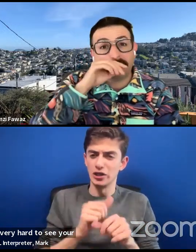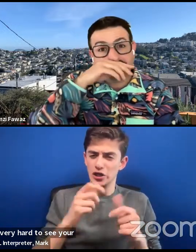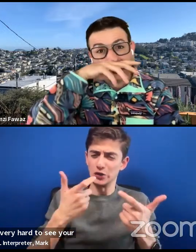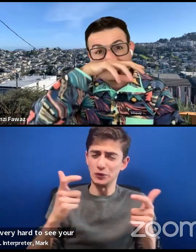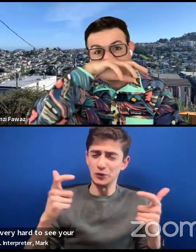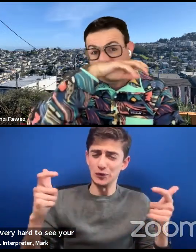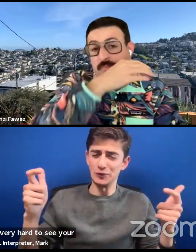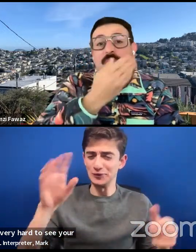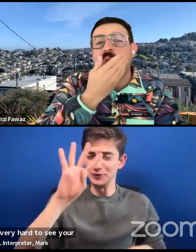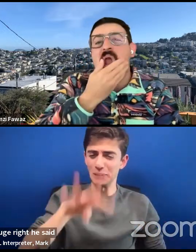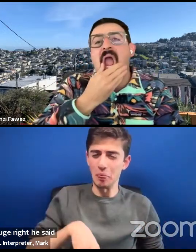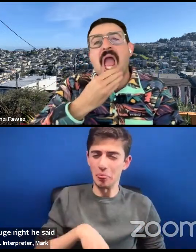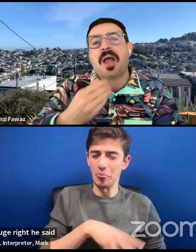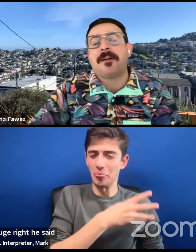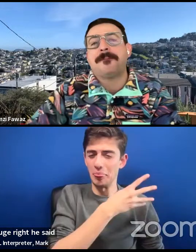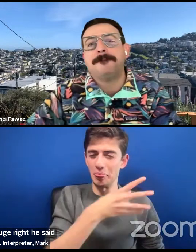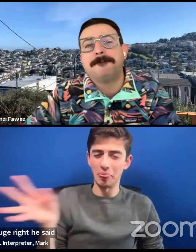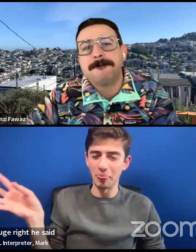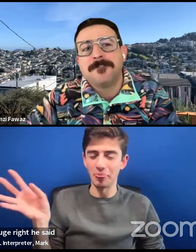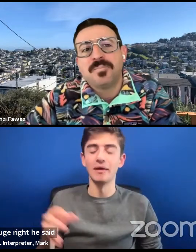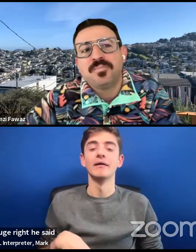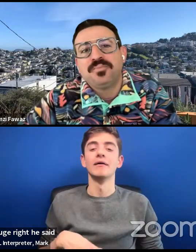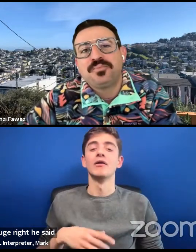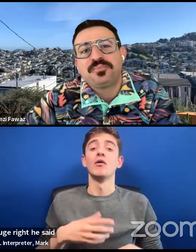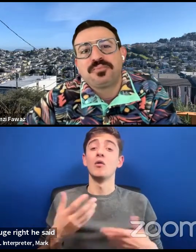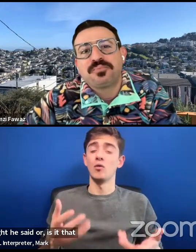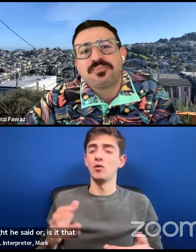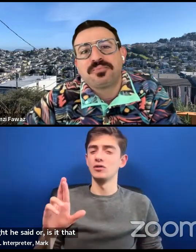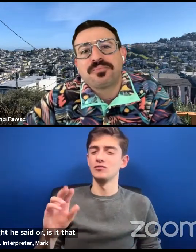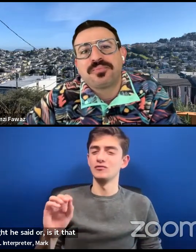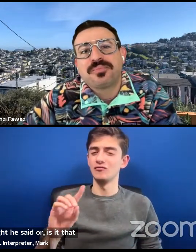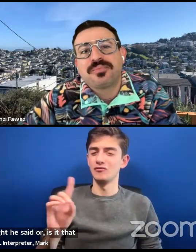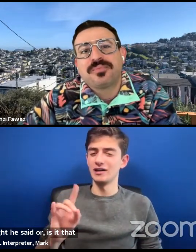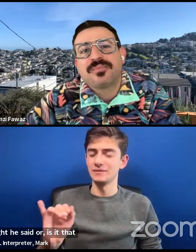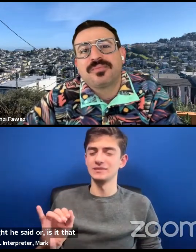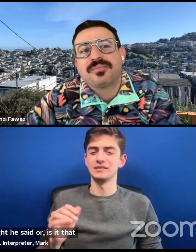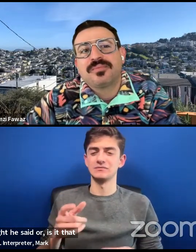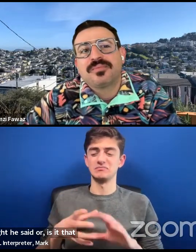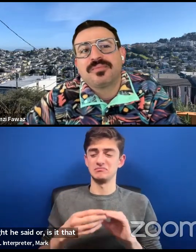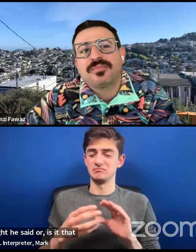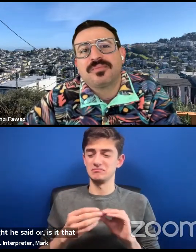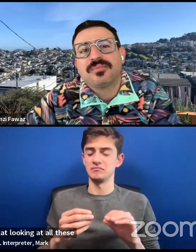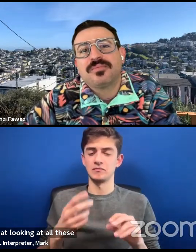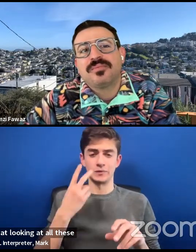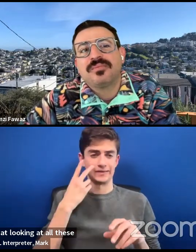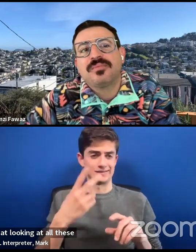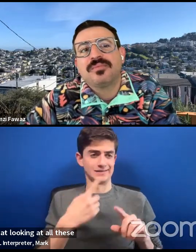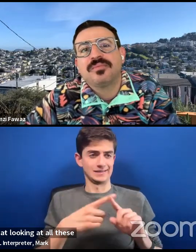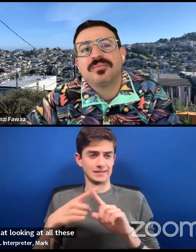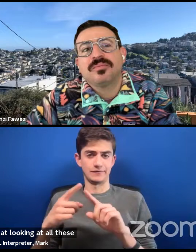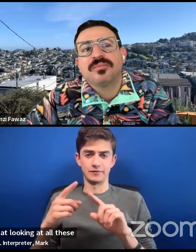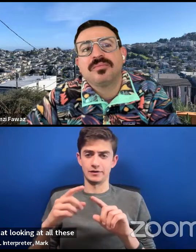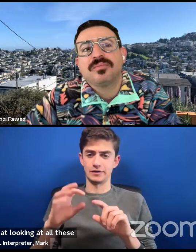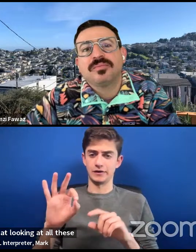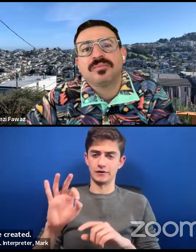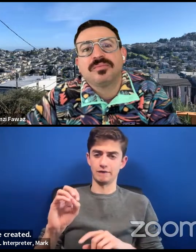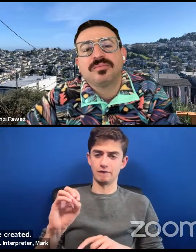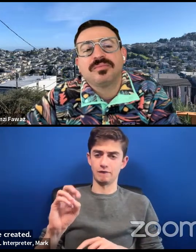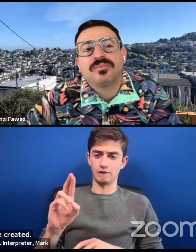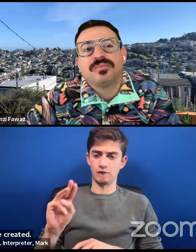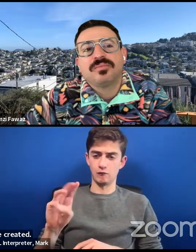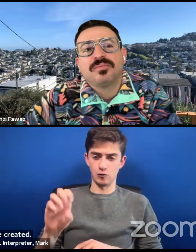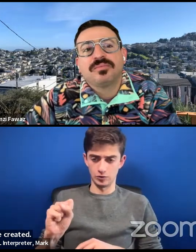Ramsey, is it that we're not very good at looking at all these forms that were created and seeing them